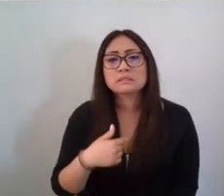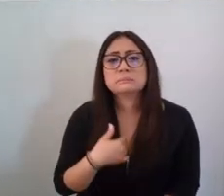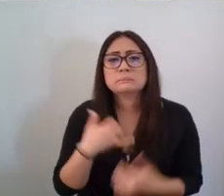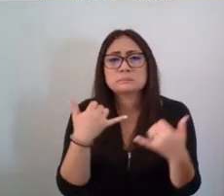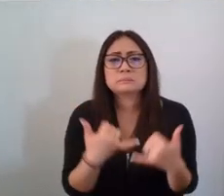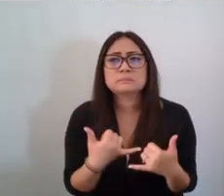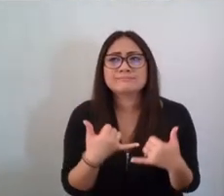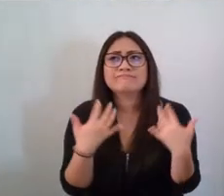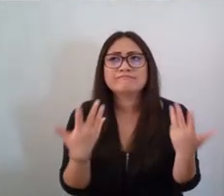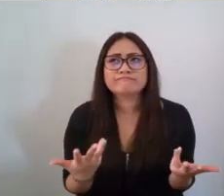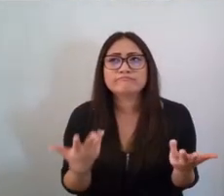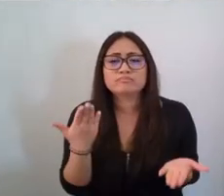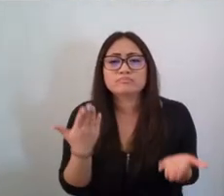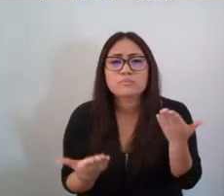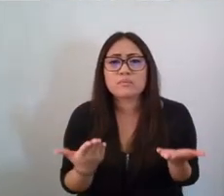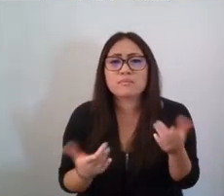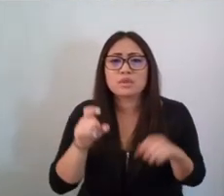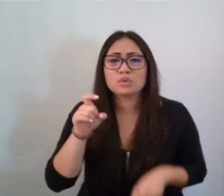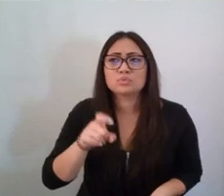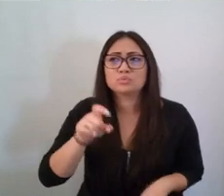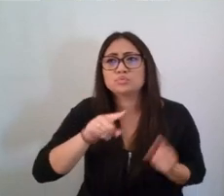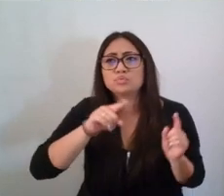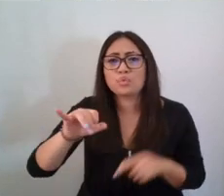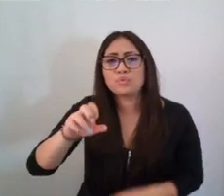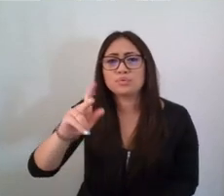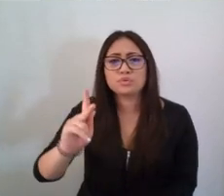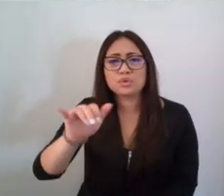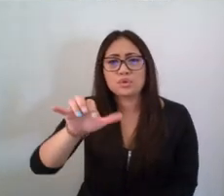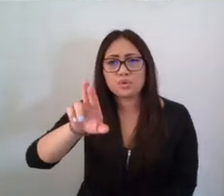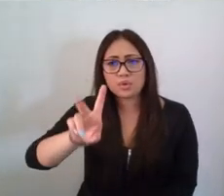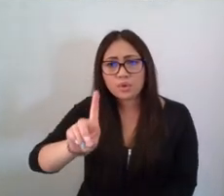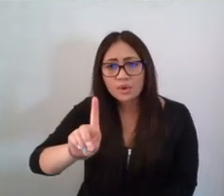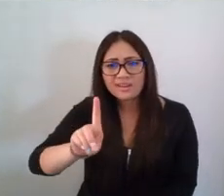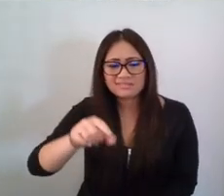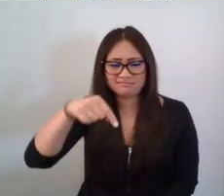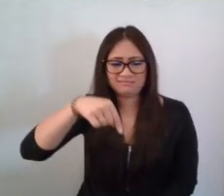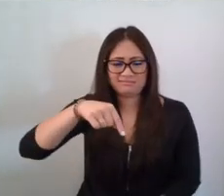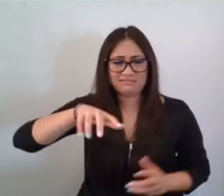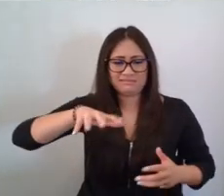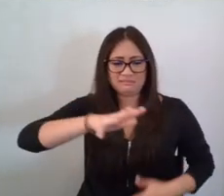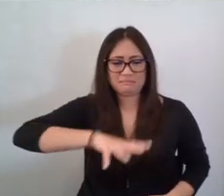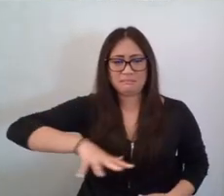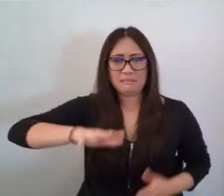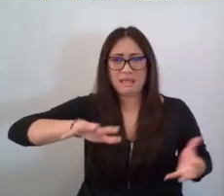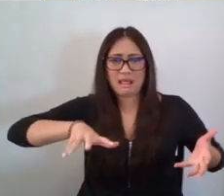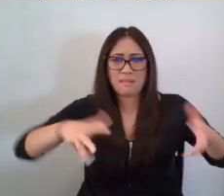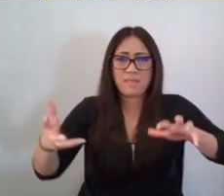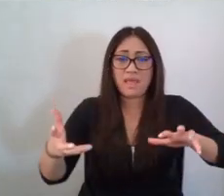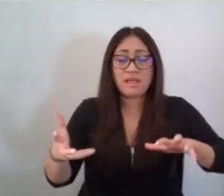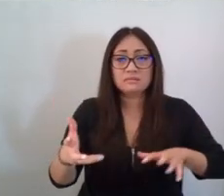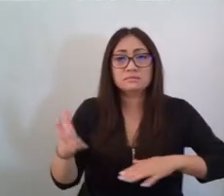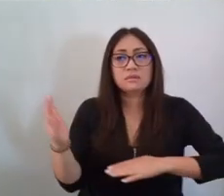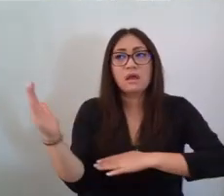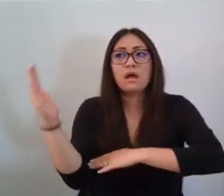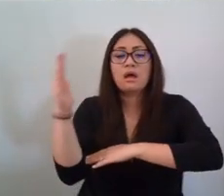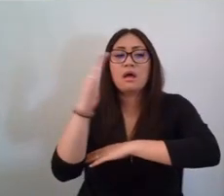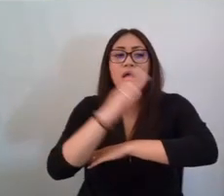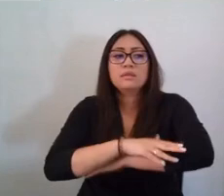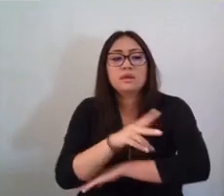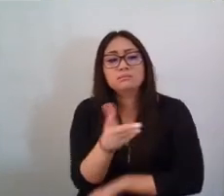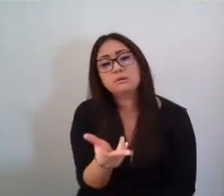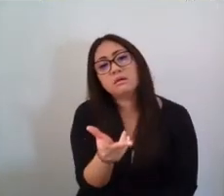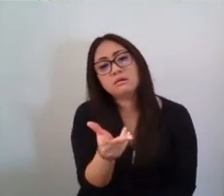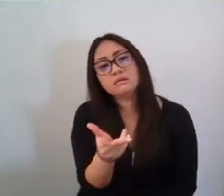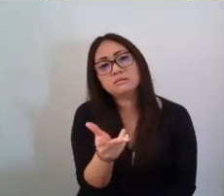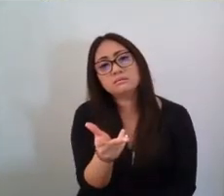This place is a mess. All day, Bernie sat there in the ditch. Sure, no one would ever